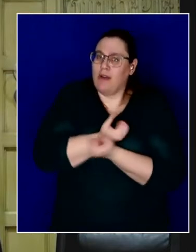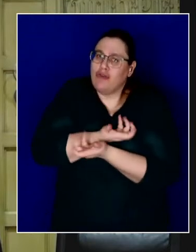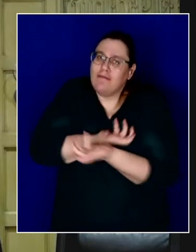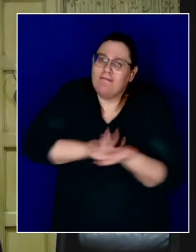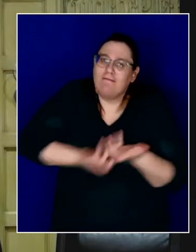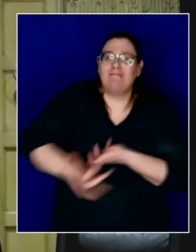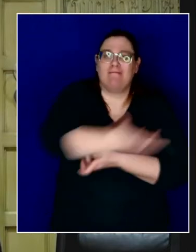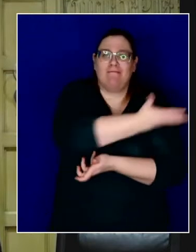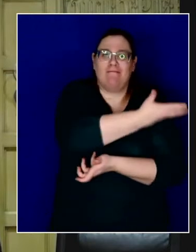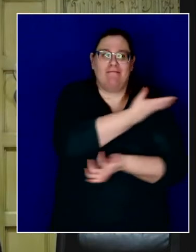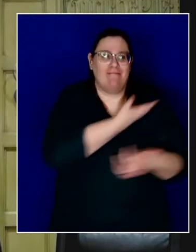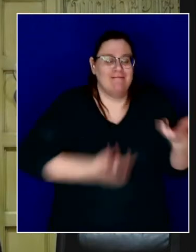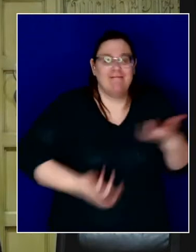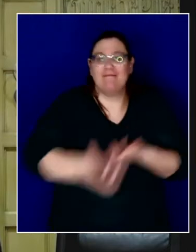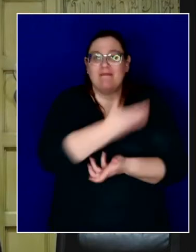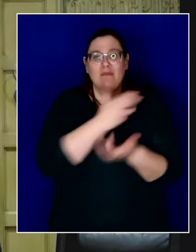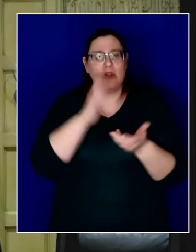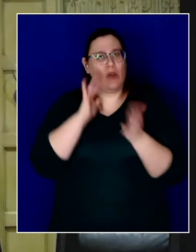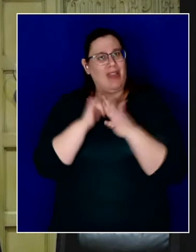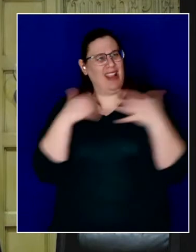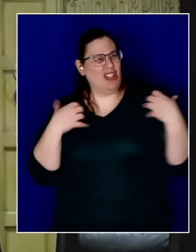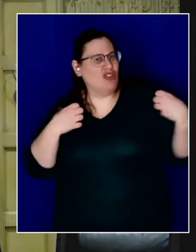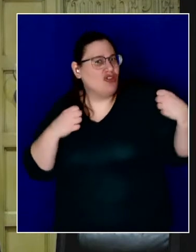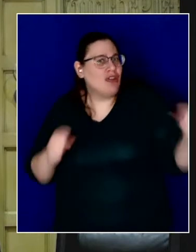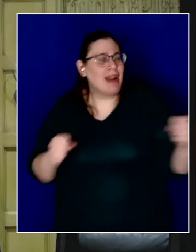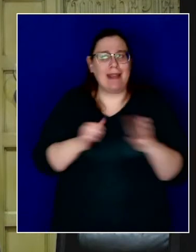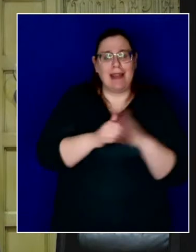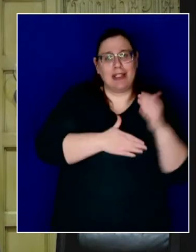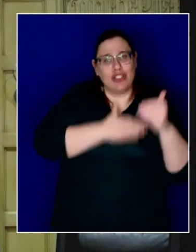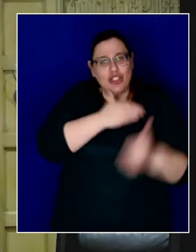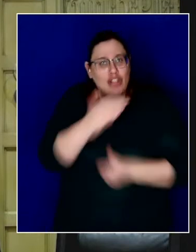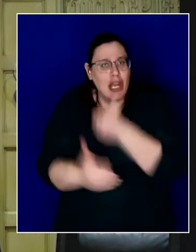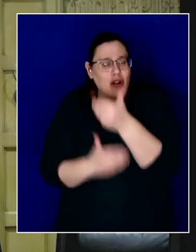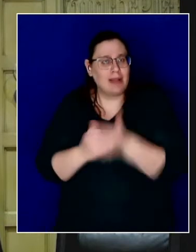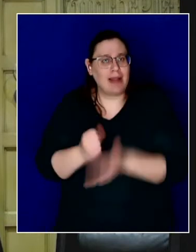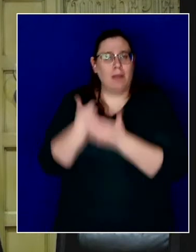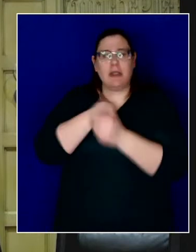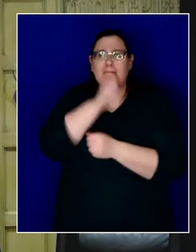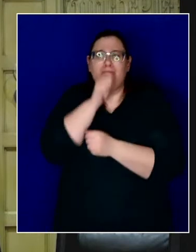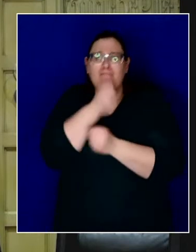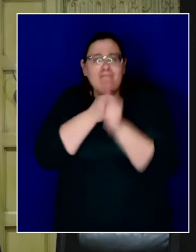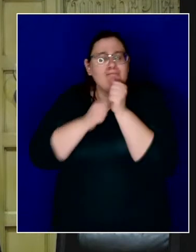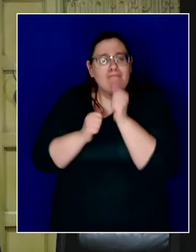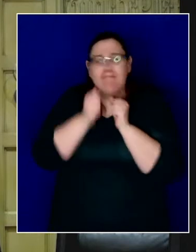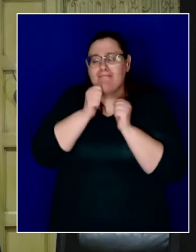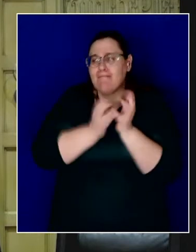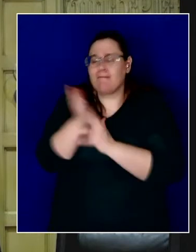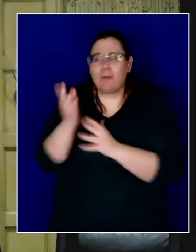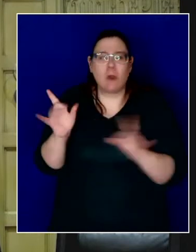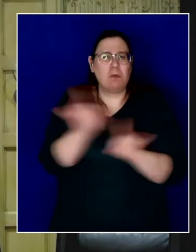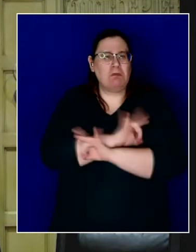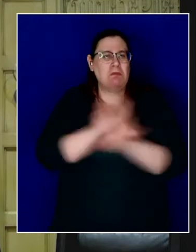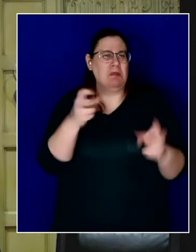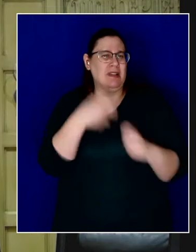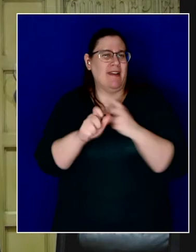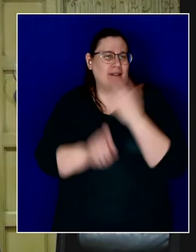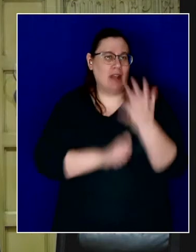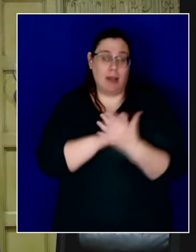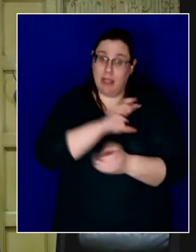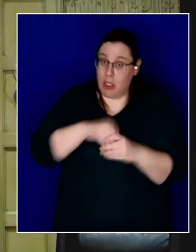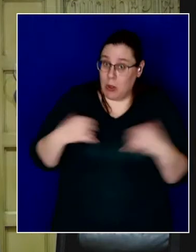and to know that fortitude and that generosity is what has seen us through the toughest days, including this dark moment.